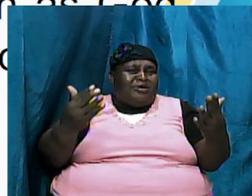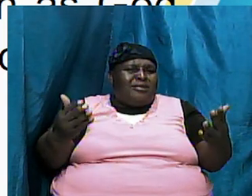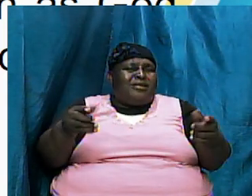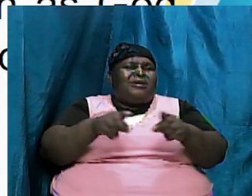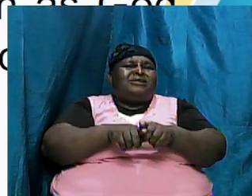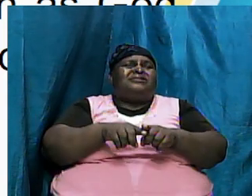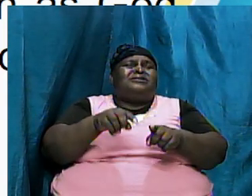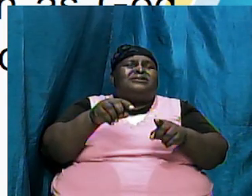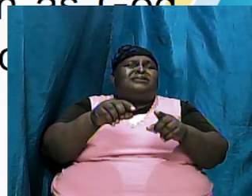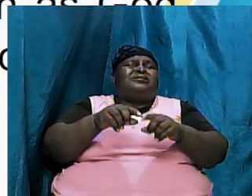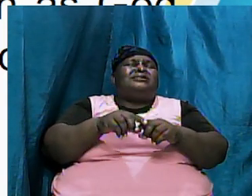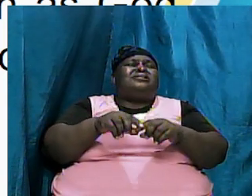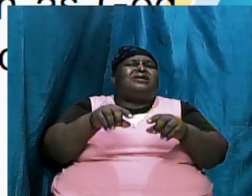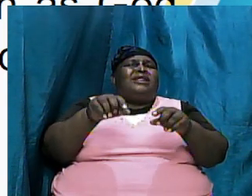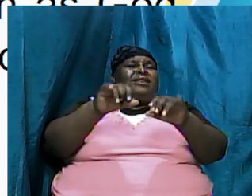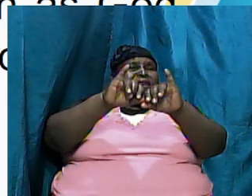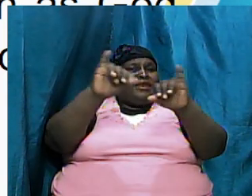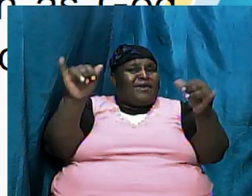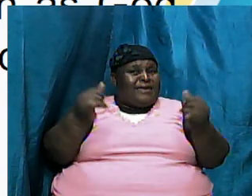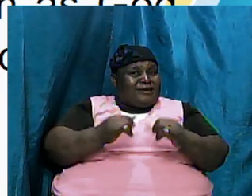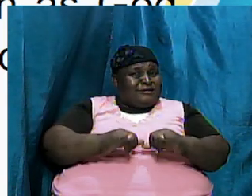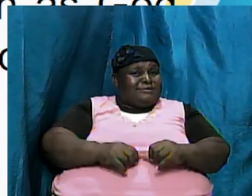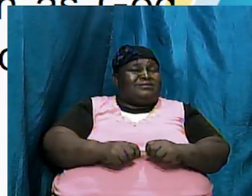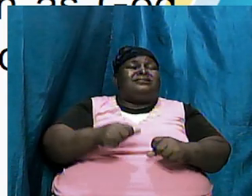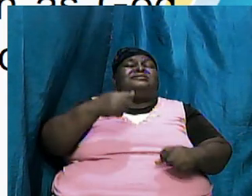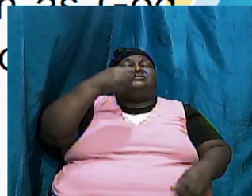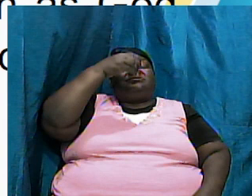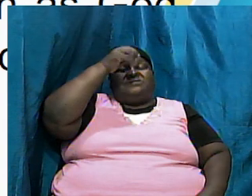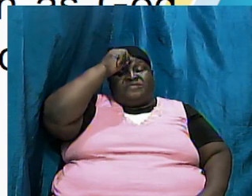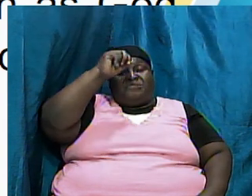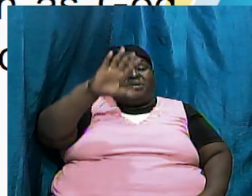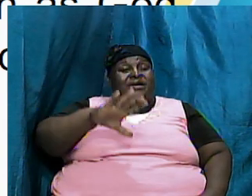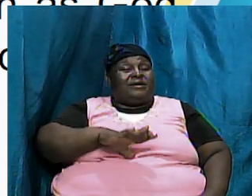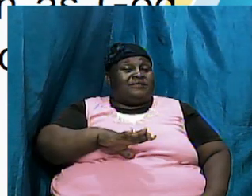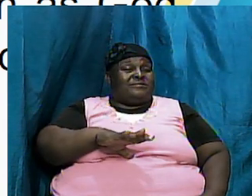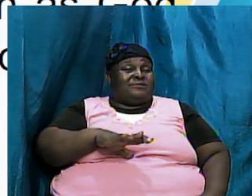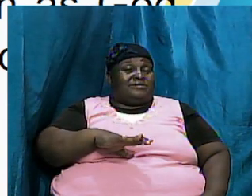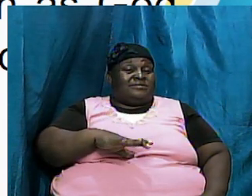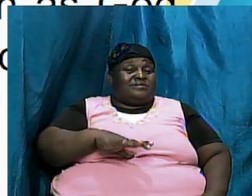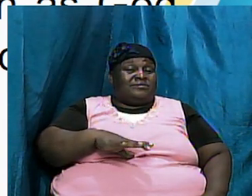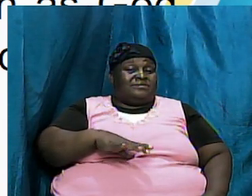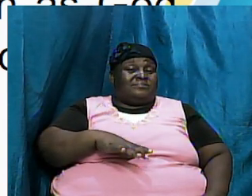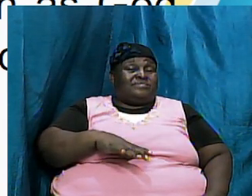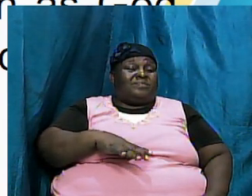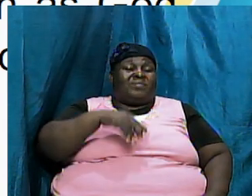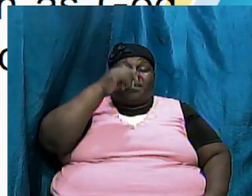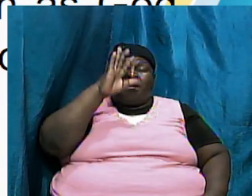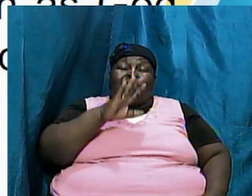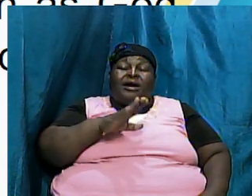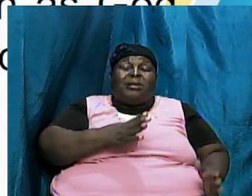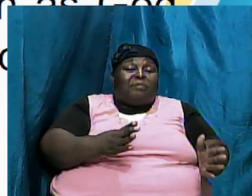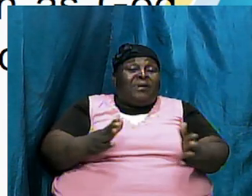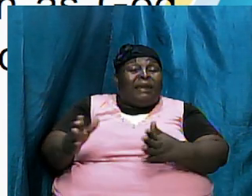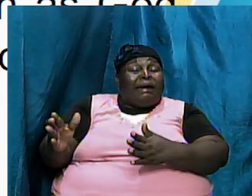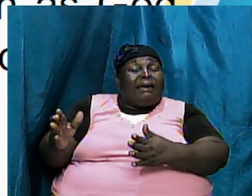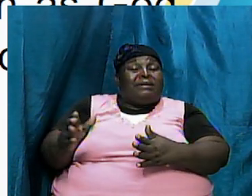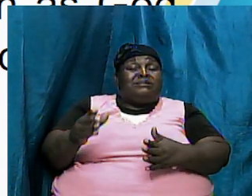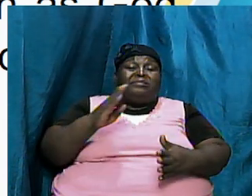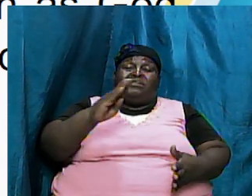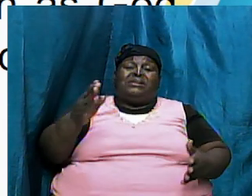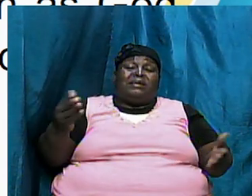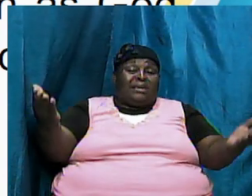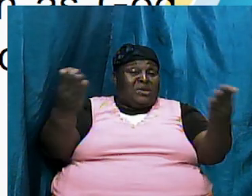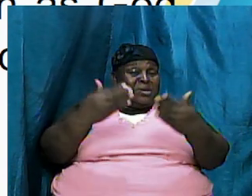and in his likeness this is in the image and likeness that he knew that he was going to have he planned to be here and dwell among men